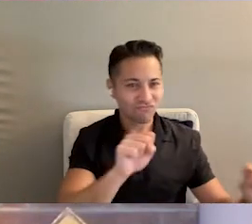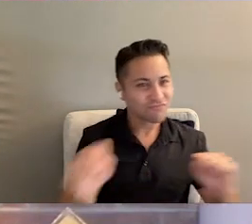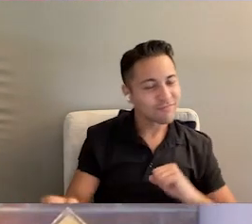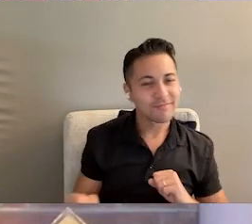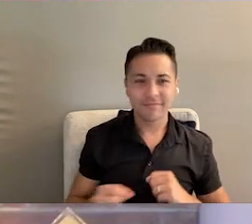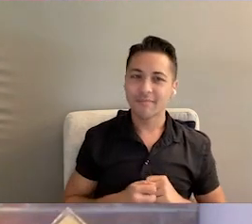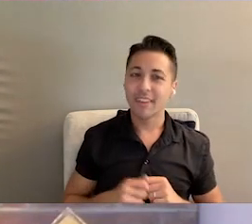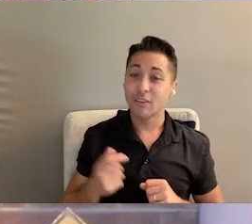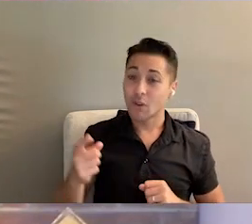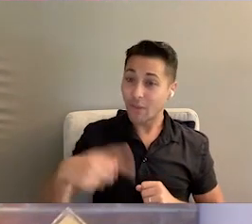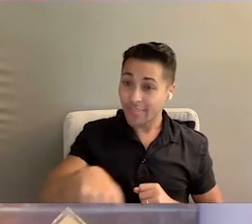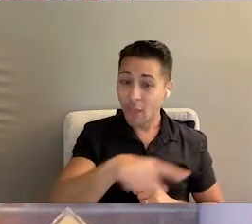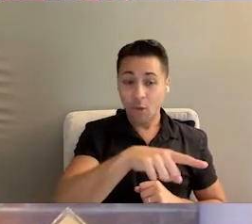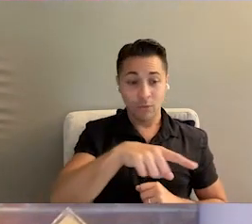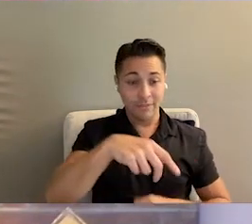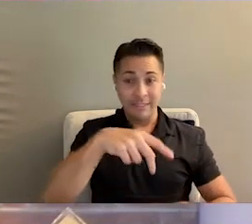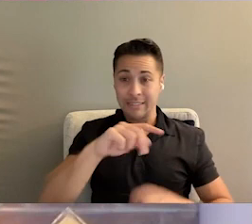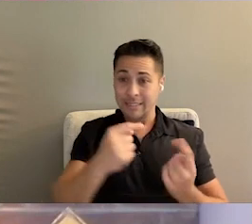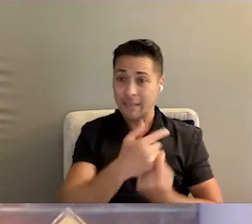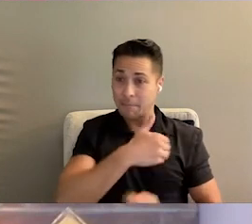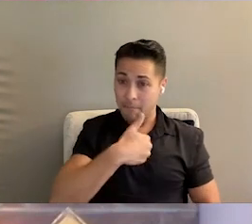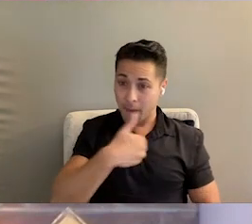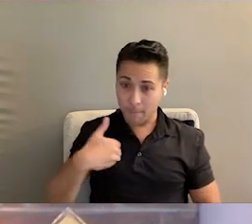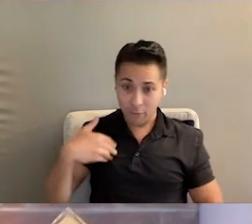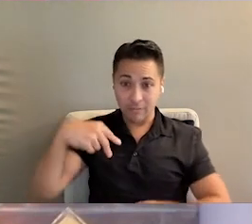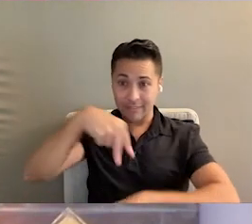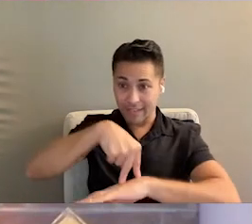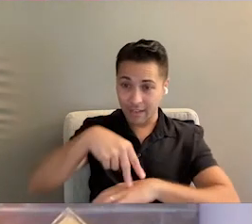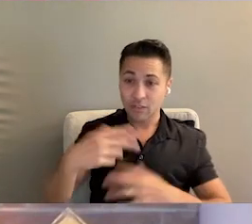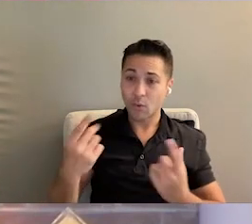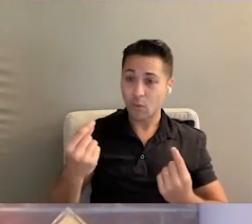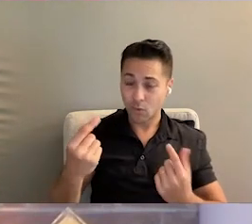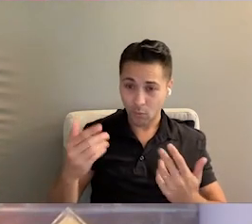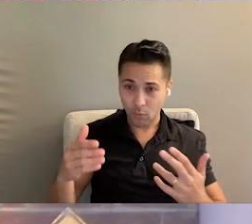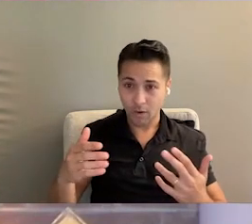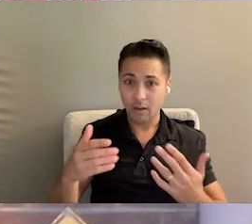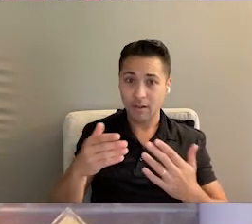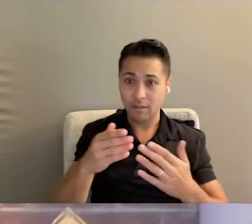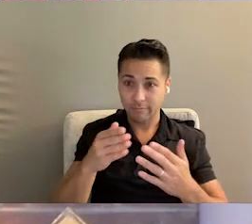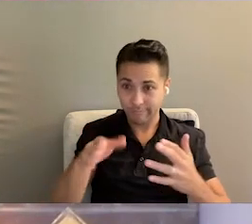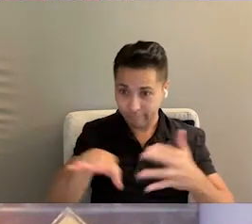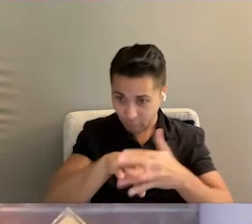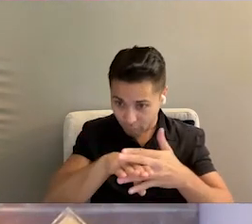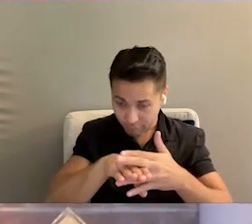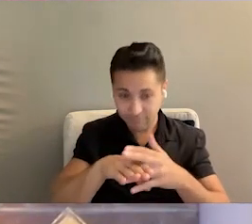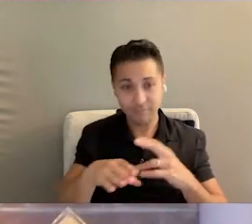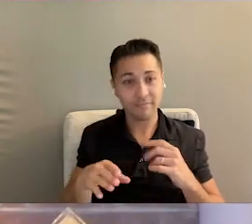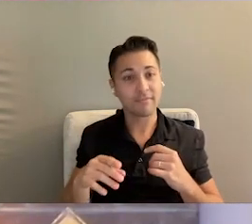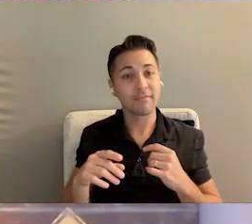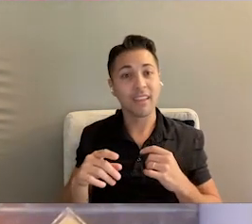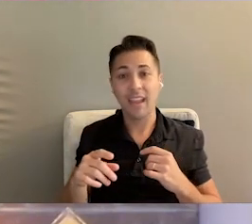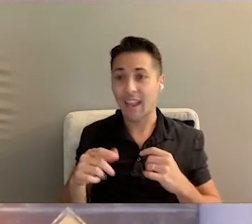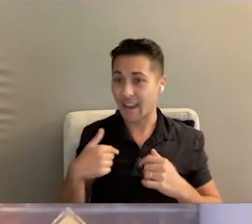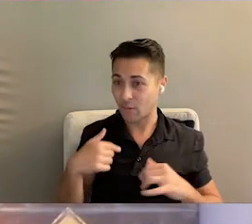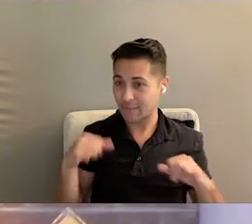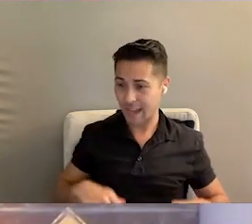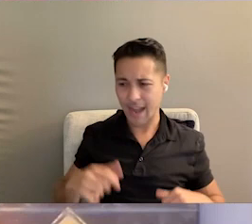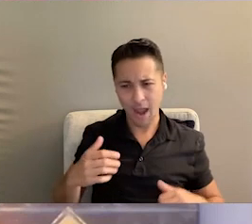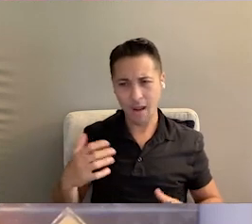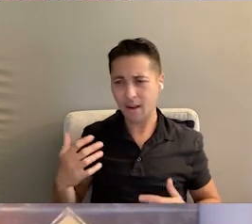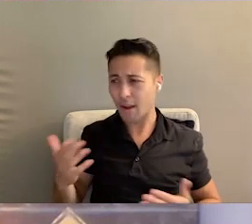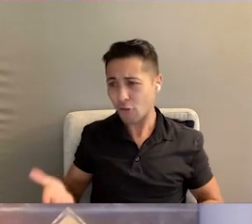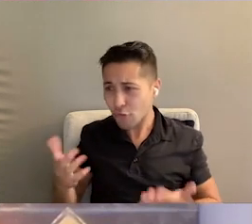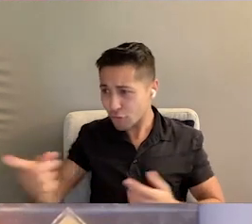energy. And so these team members are standing because what we're going to do now is we're going to break and they're going to remain here, as am I. And I would